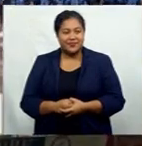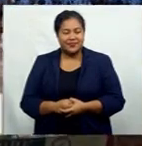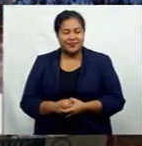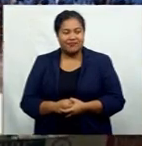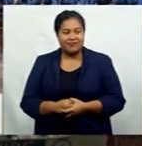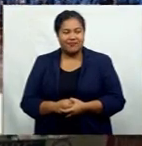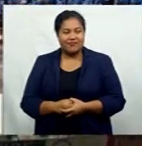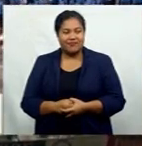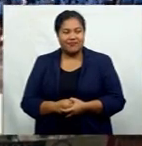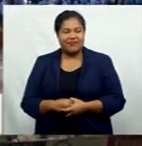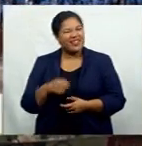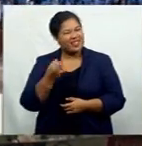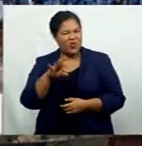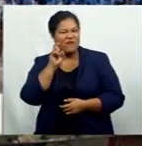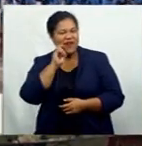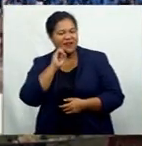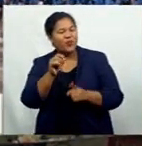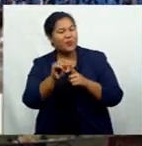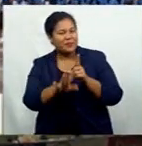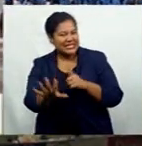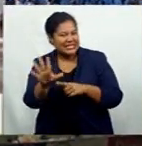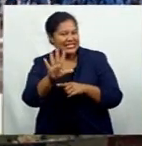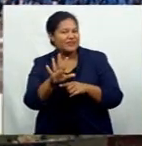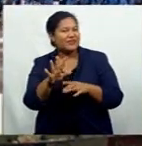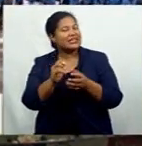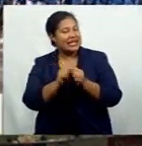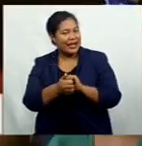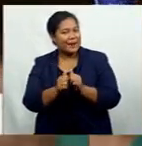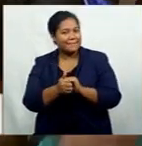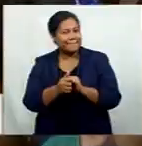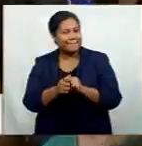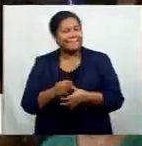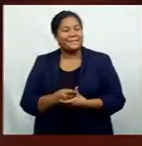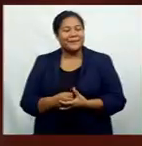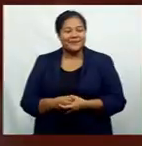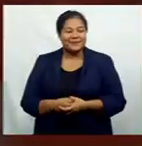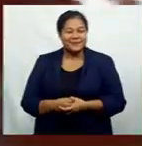And no funds for Pacific mini-games. This and more coming up.